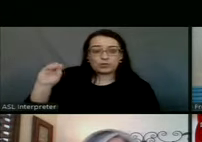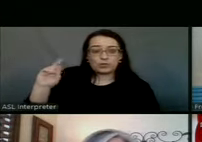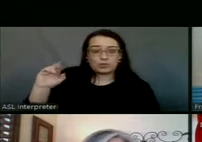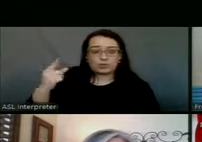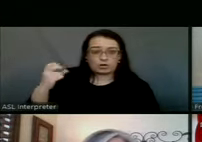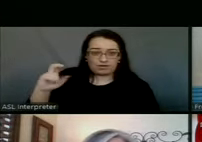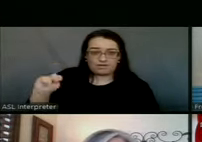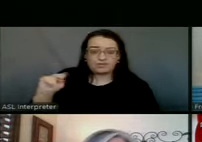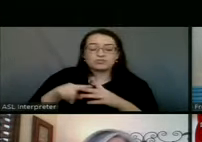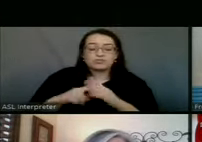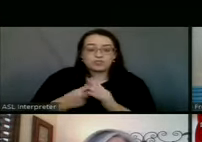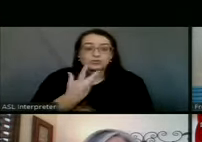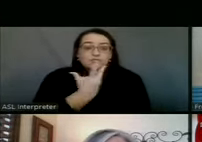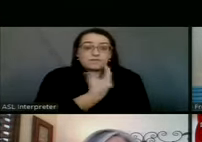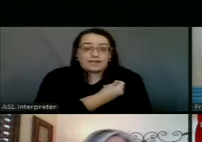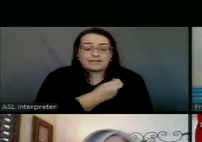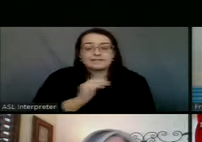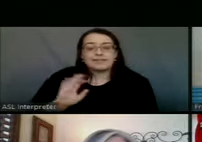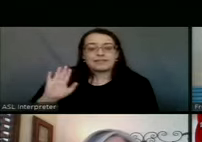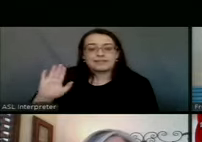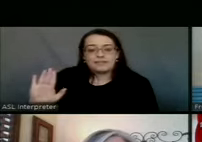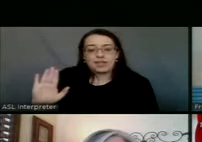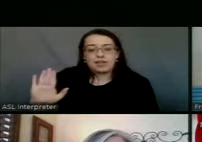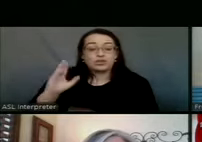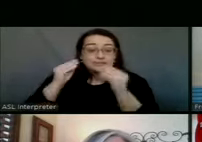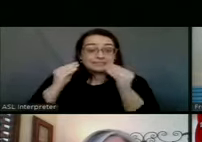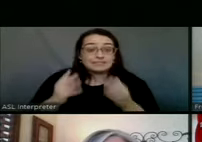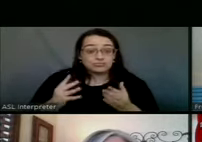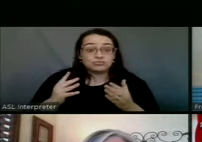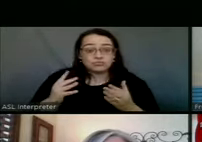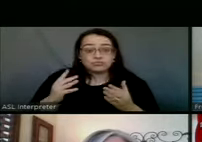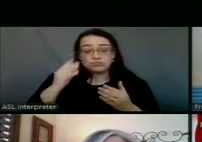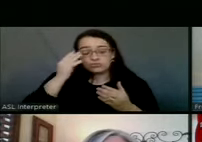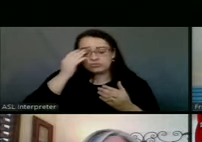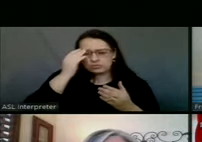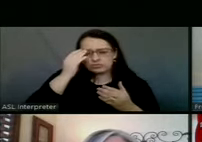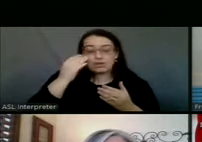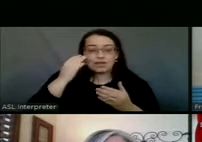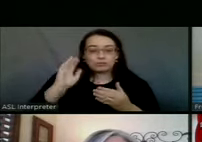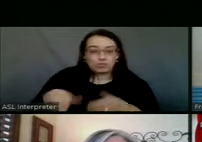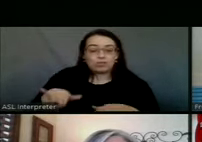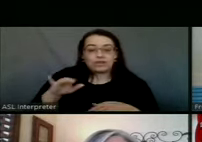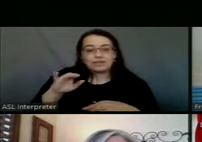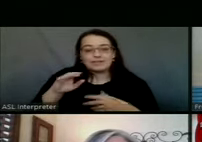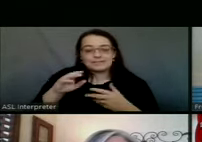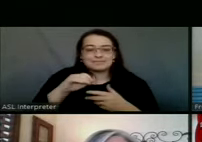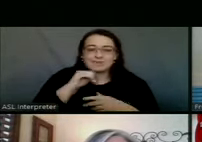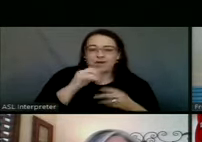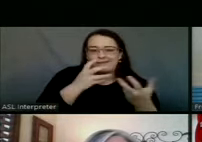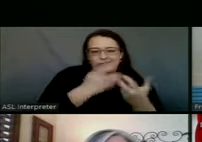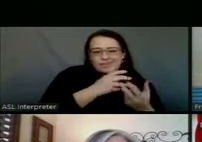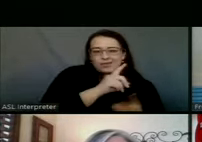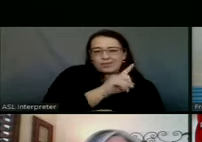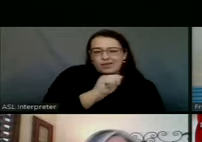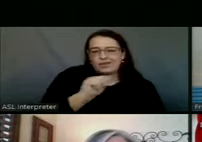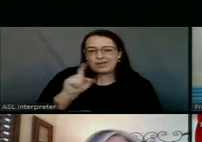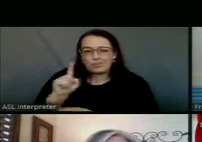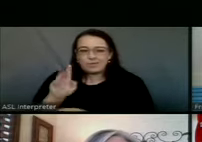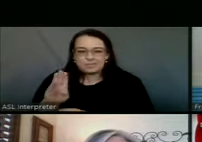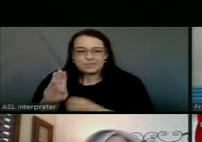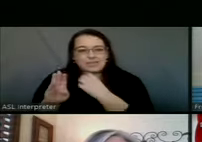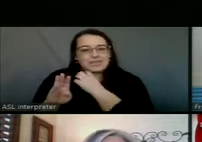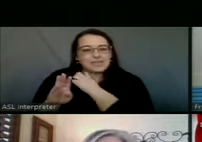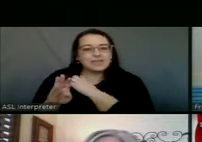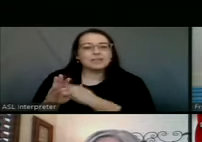to vaccinate their, uh, teachers. And I know that that's outside of the 1A1B deal. And